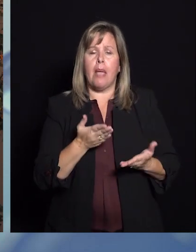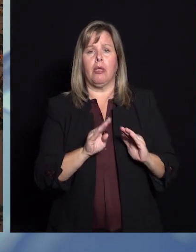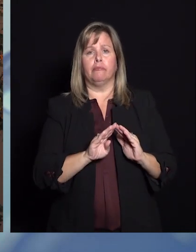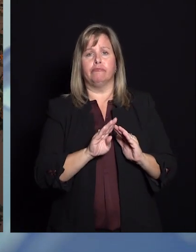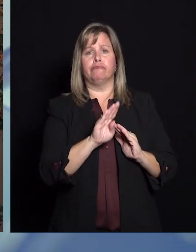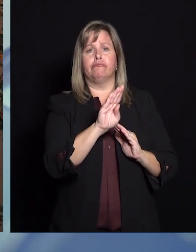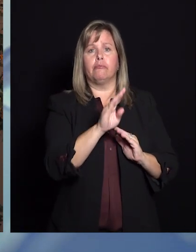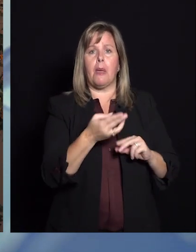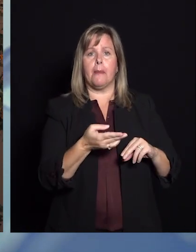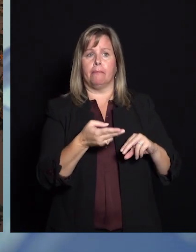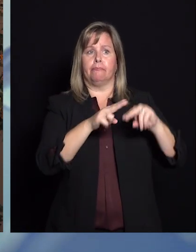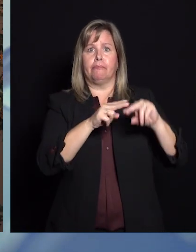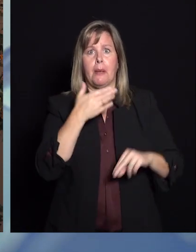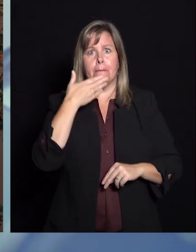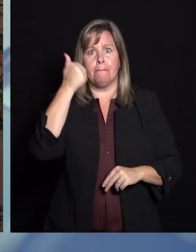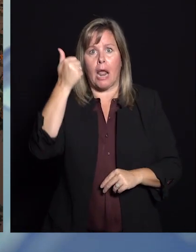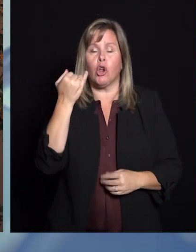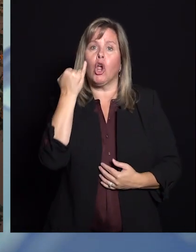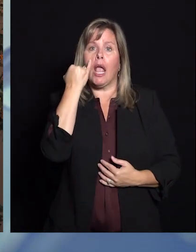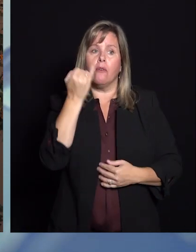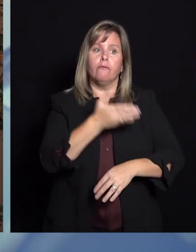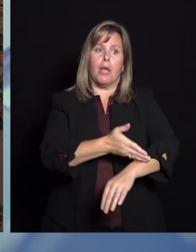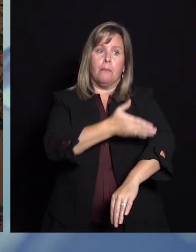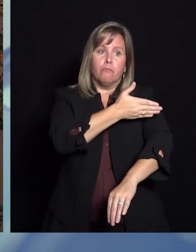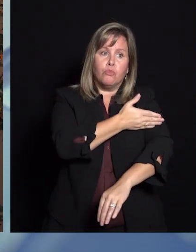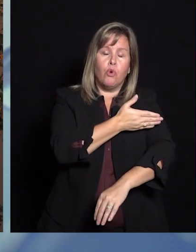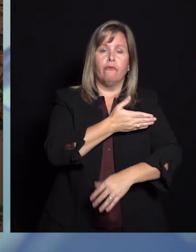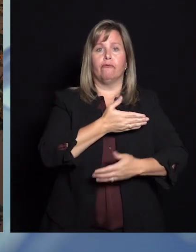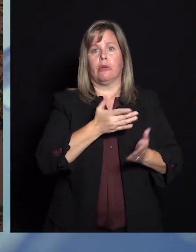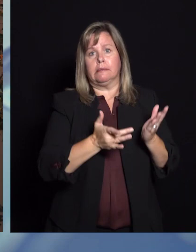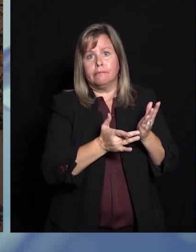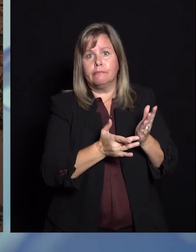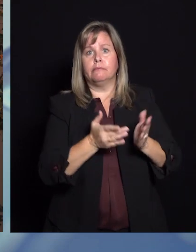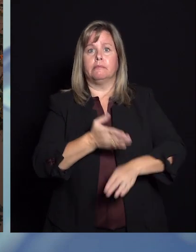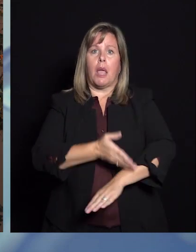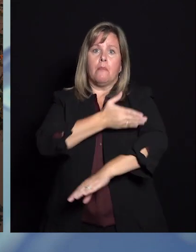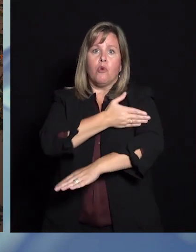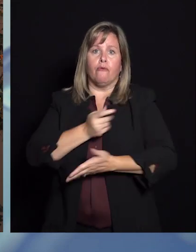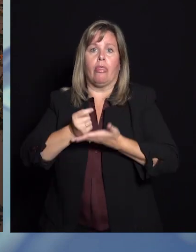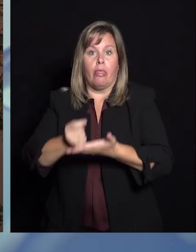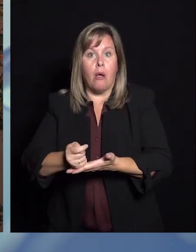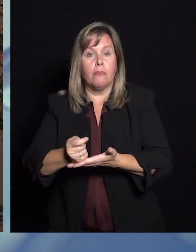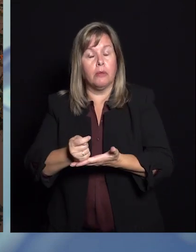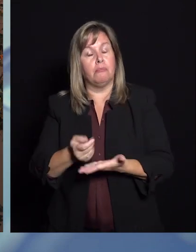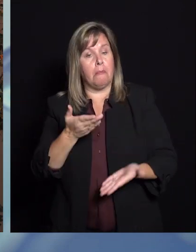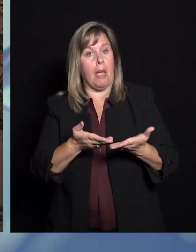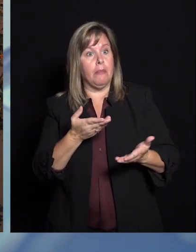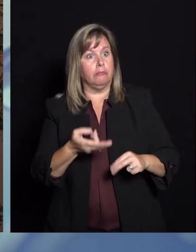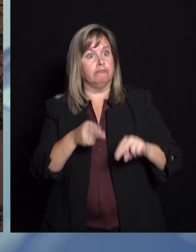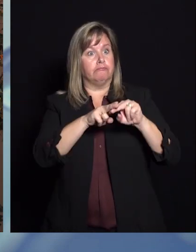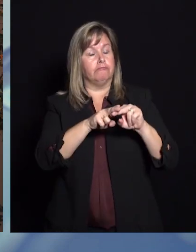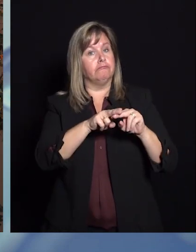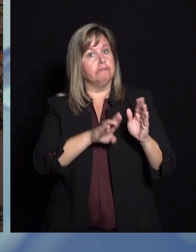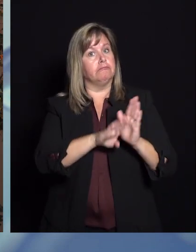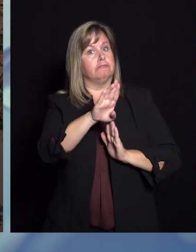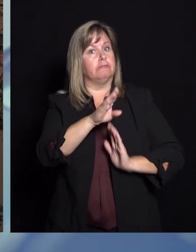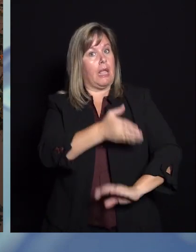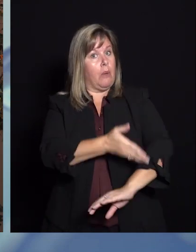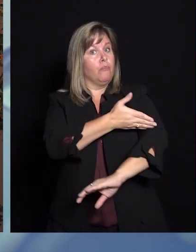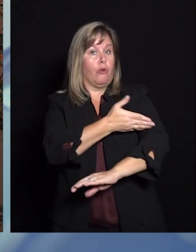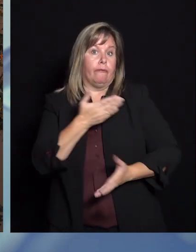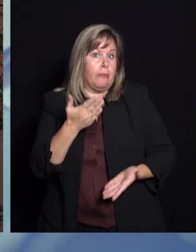better as improved technologies and therapies are developed. These rates may improve, and that would be tremendous.